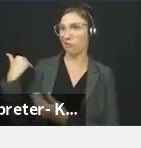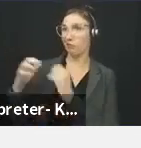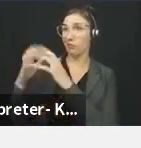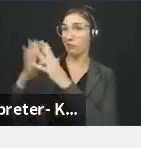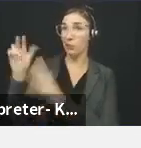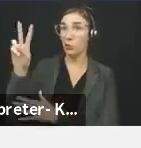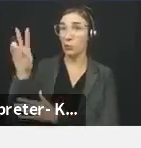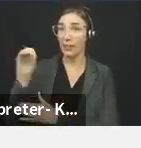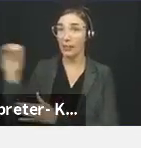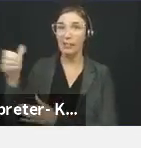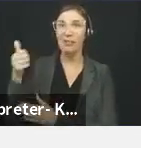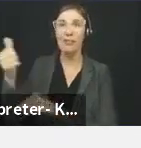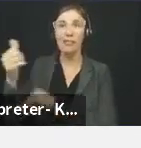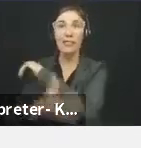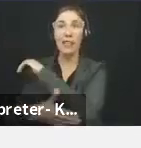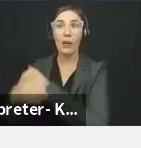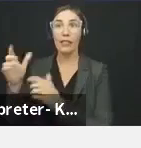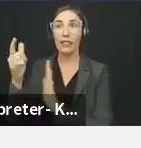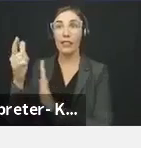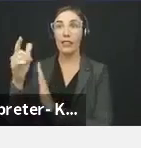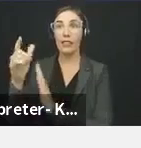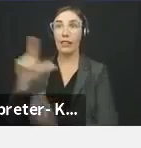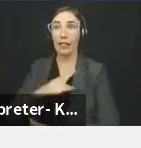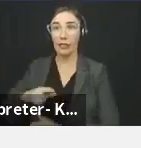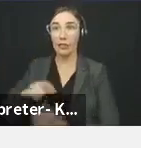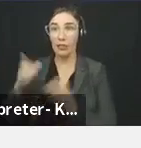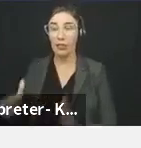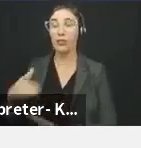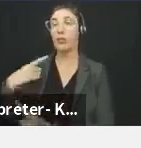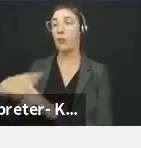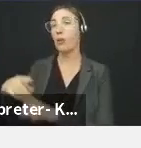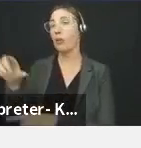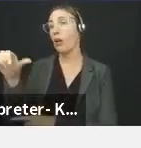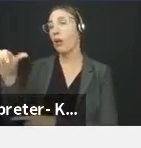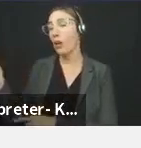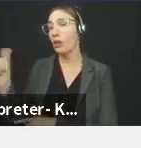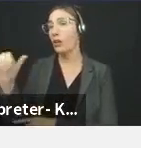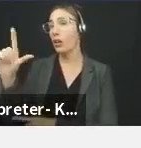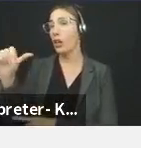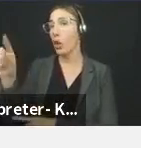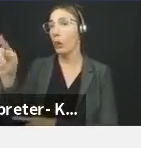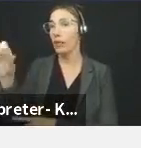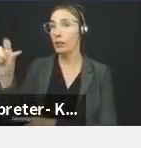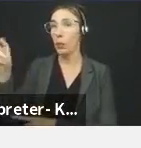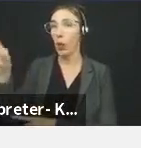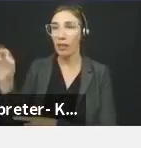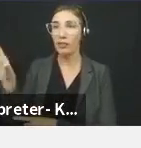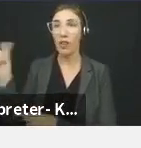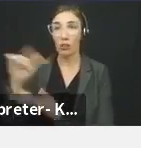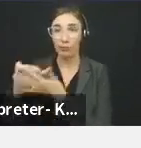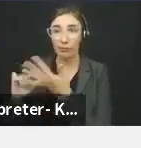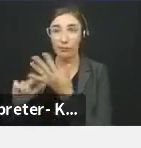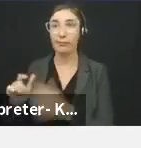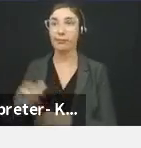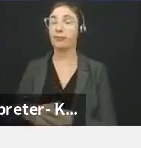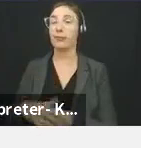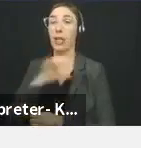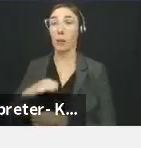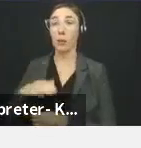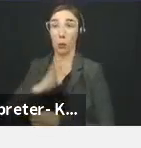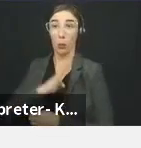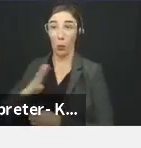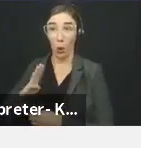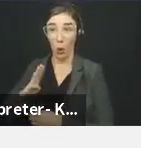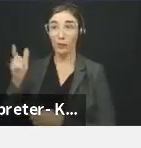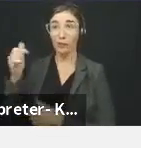county legislator, along with then legislators, Andrea Stewart-Cousins and the late Lois Bronze. I bring you greetings from the commission's board, which is